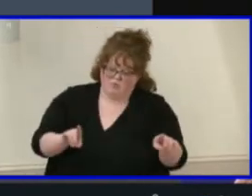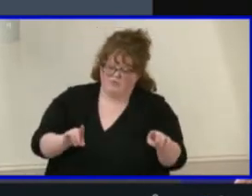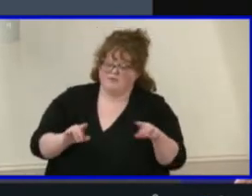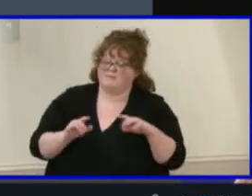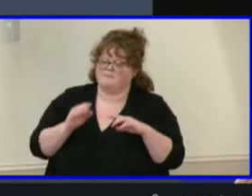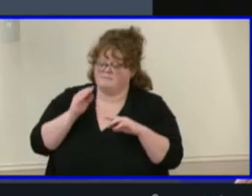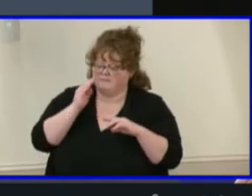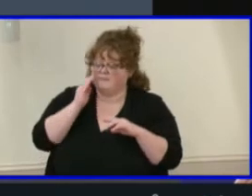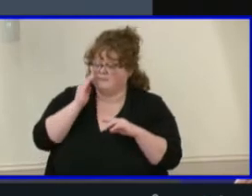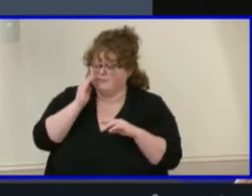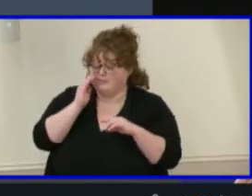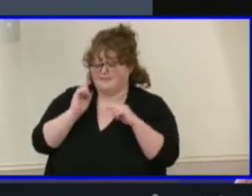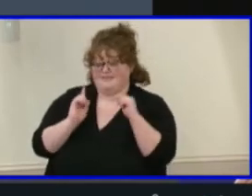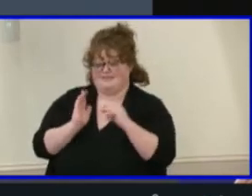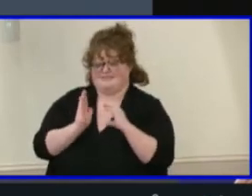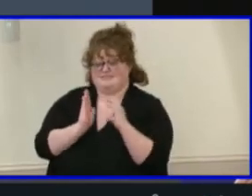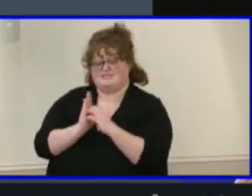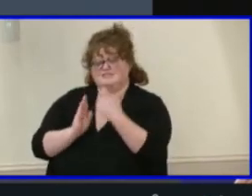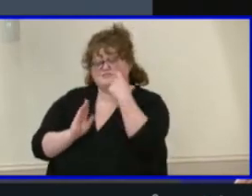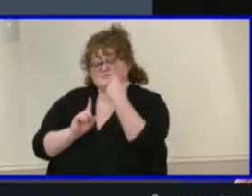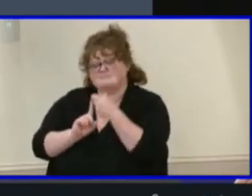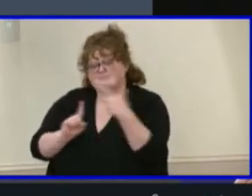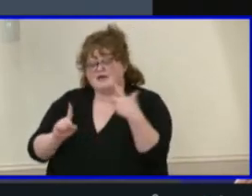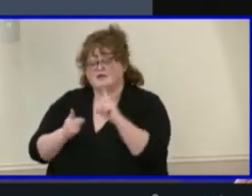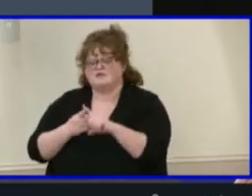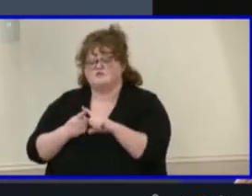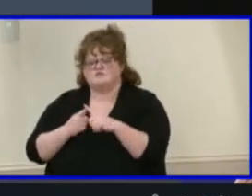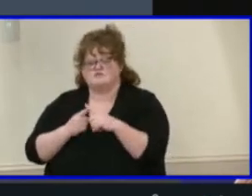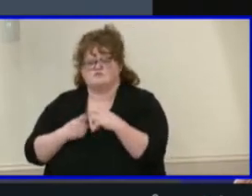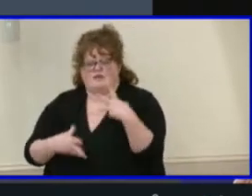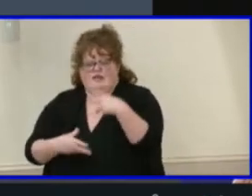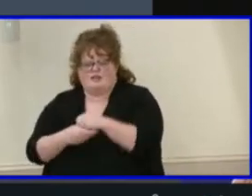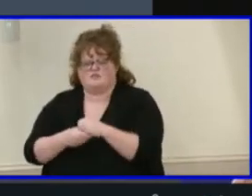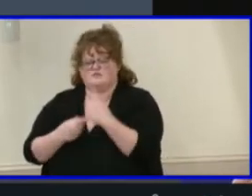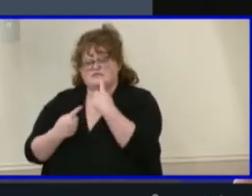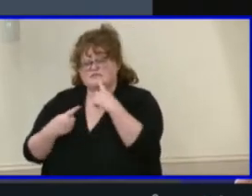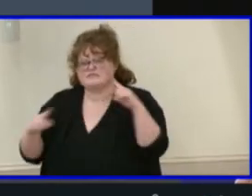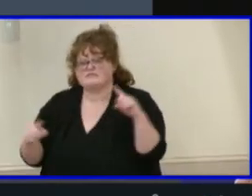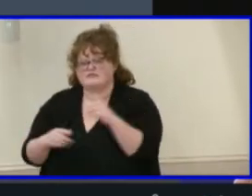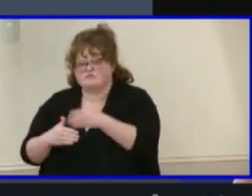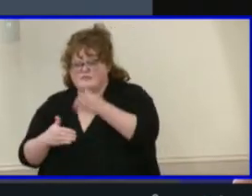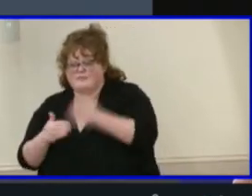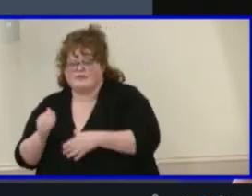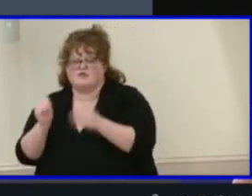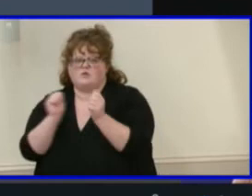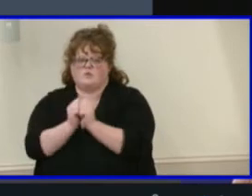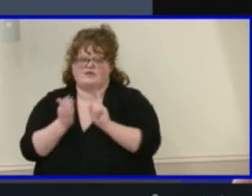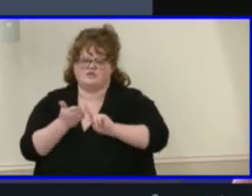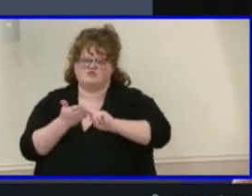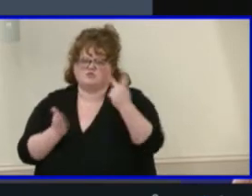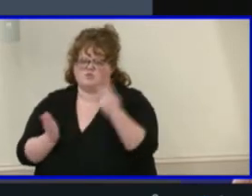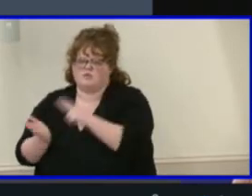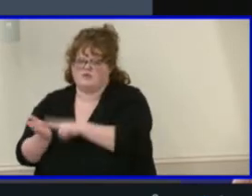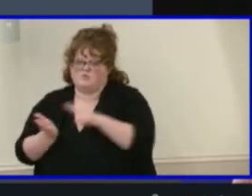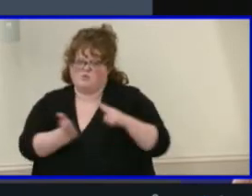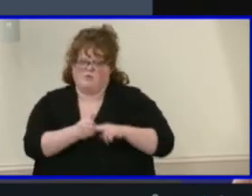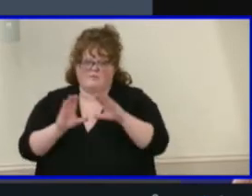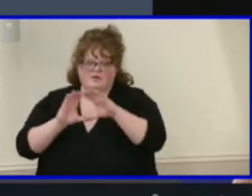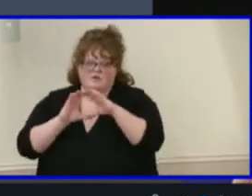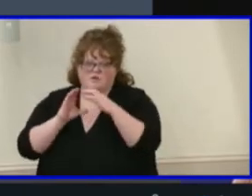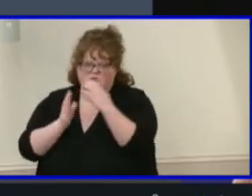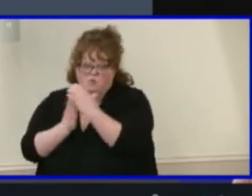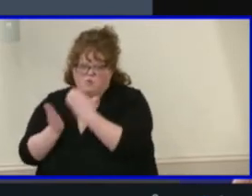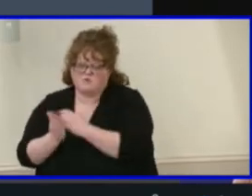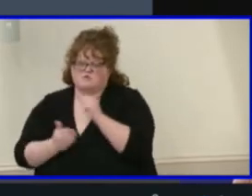recently expanded to include successful completion of a dual enrollment course or a VDOE defined work-based